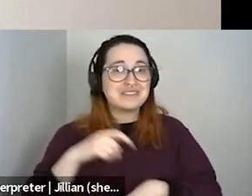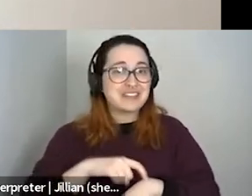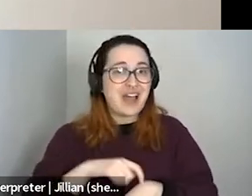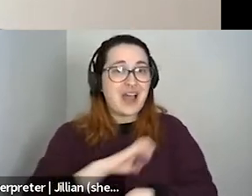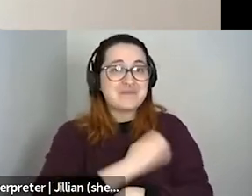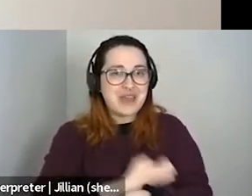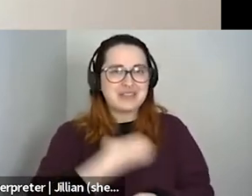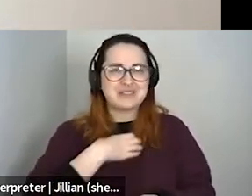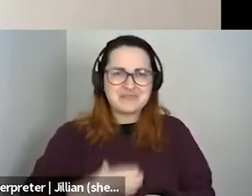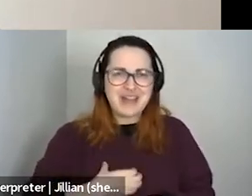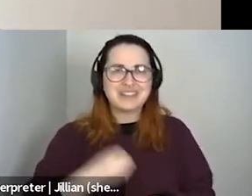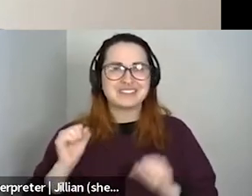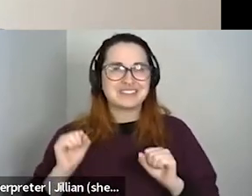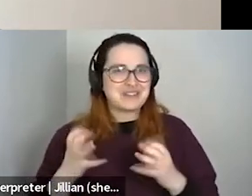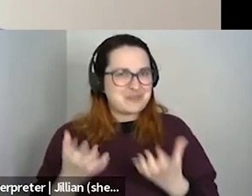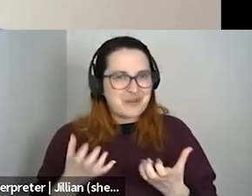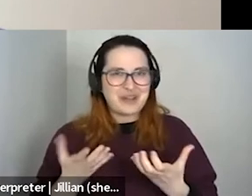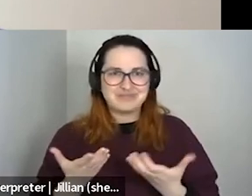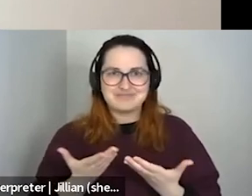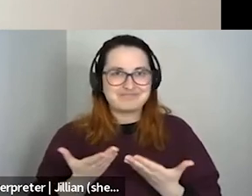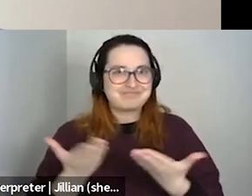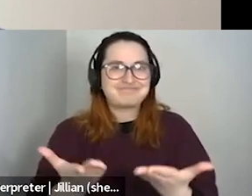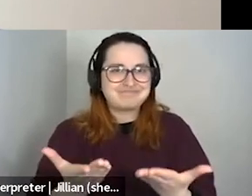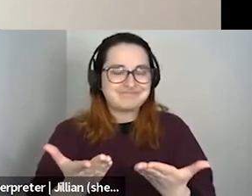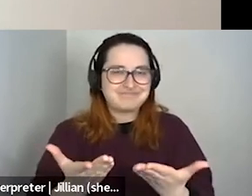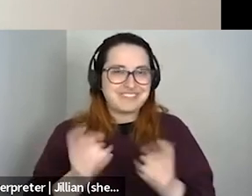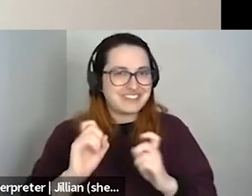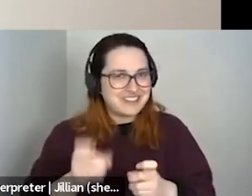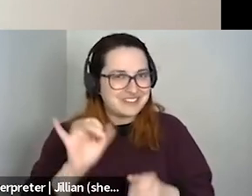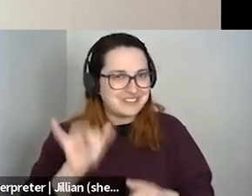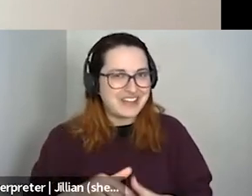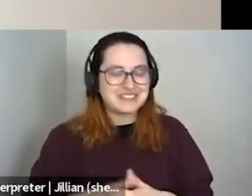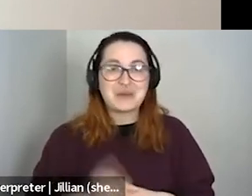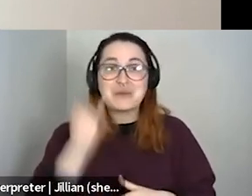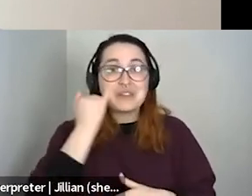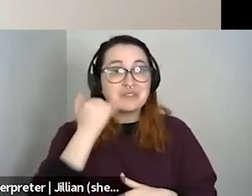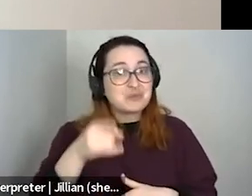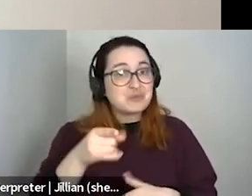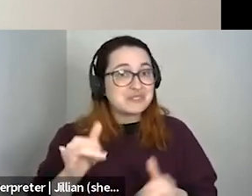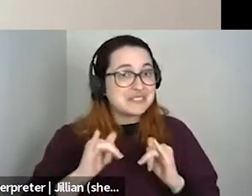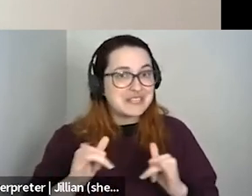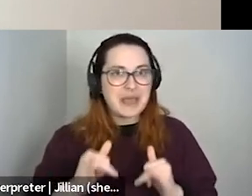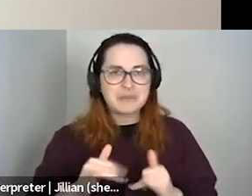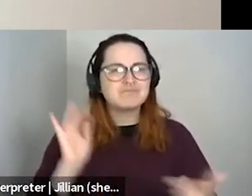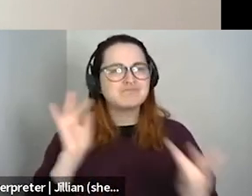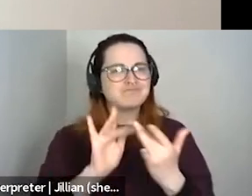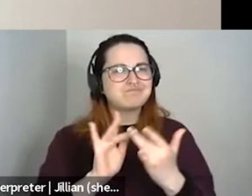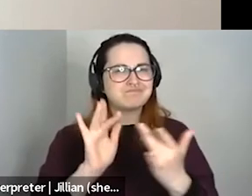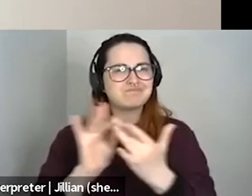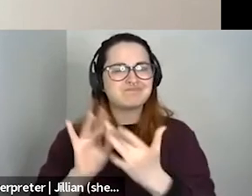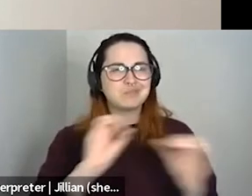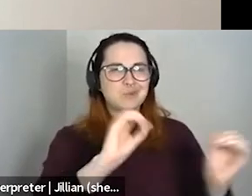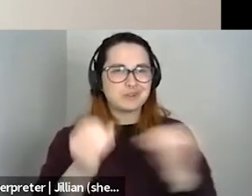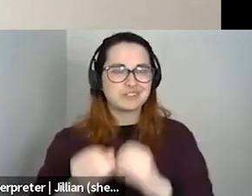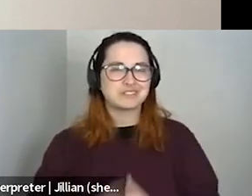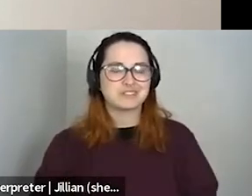energy and passion on something. And so if, if that's your situation, then, you know, reach out and, and make those connections that way. And then I